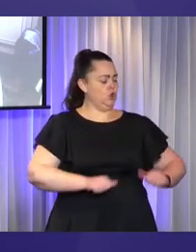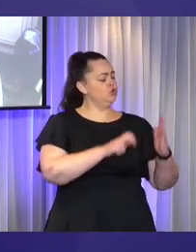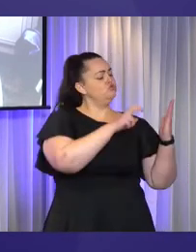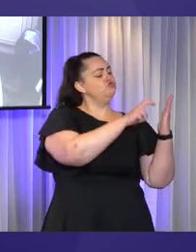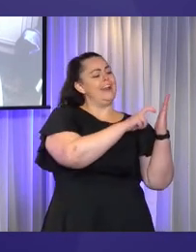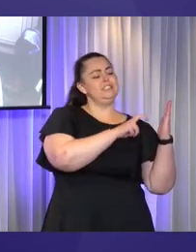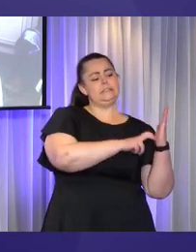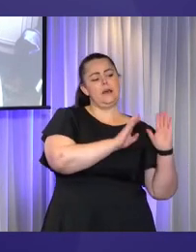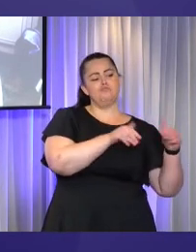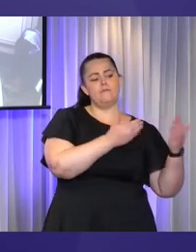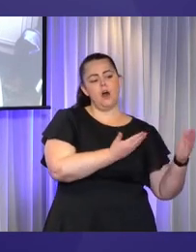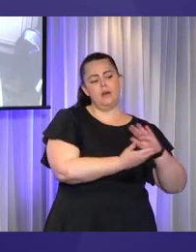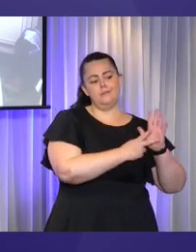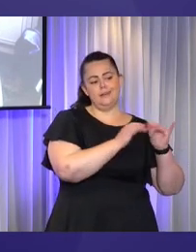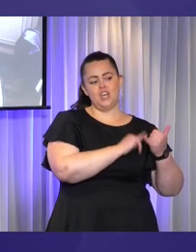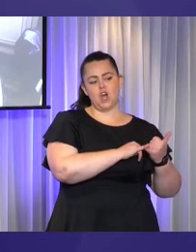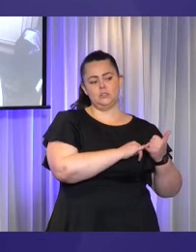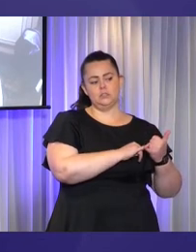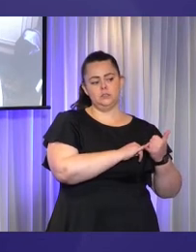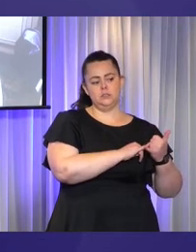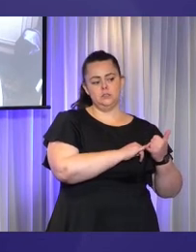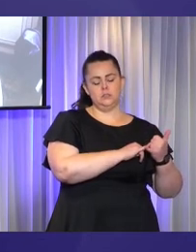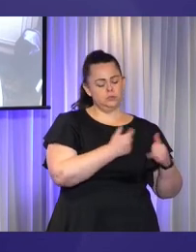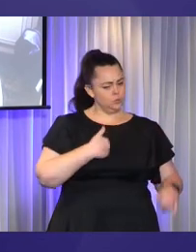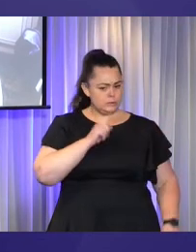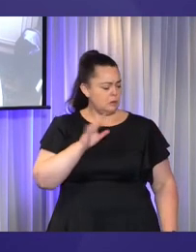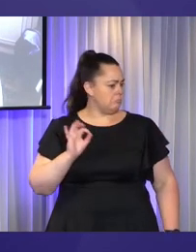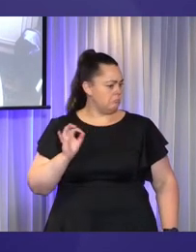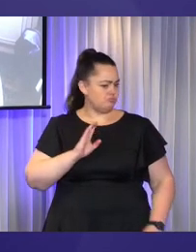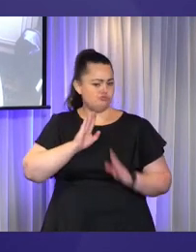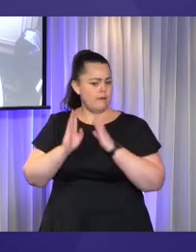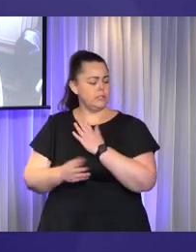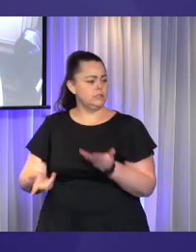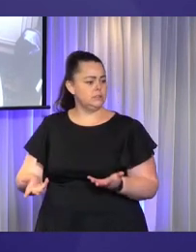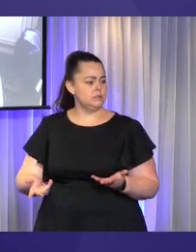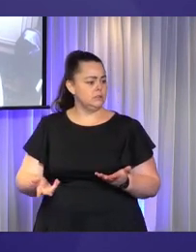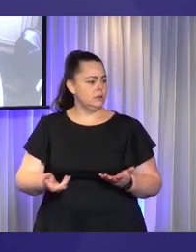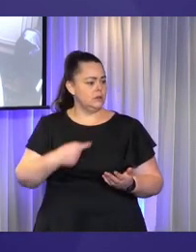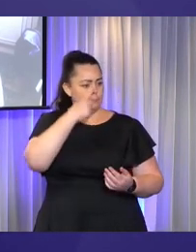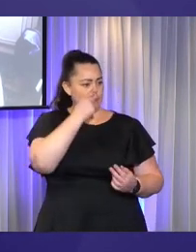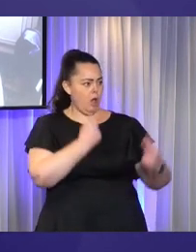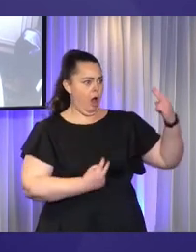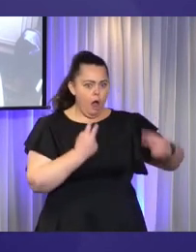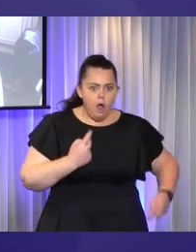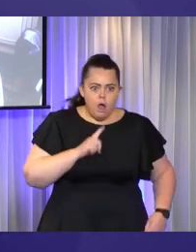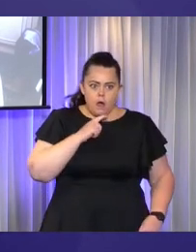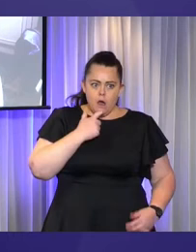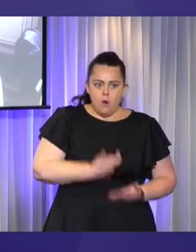or express concern when we share our ways of doing things. And so I just,